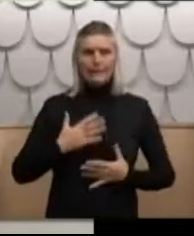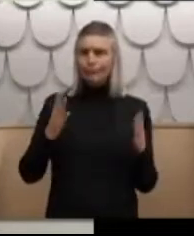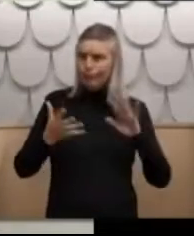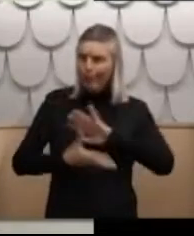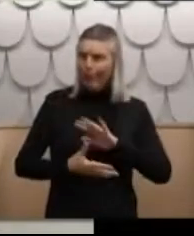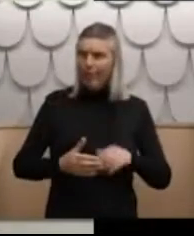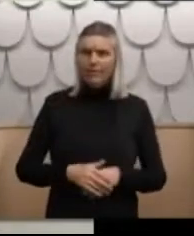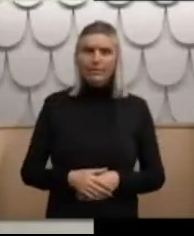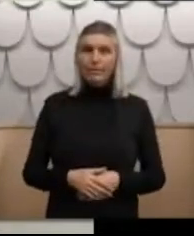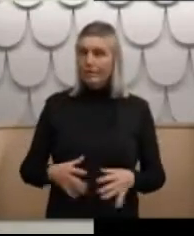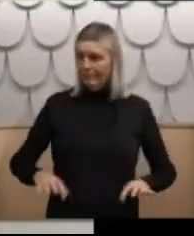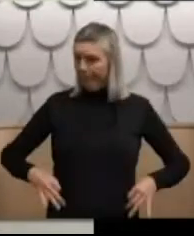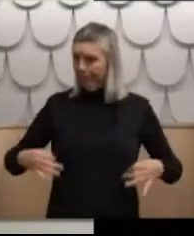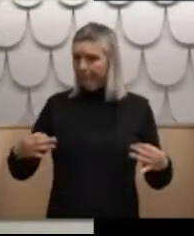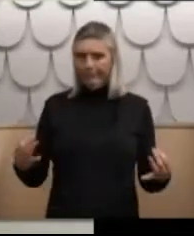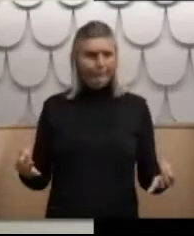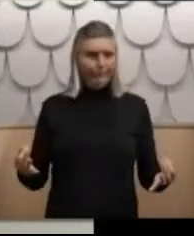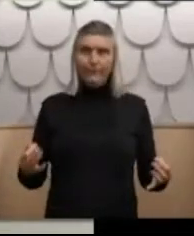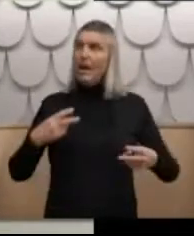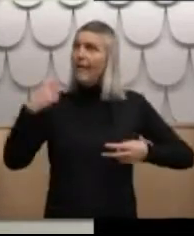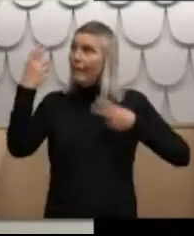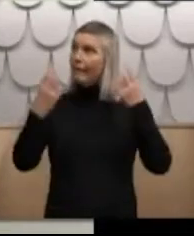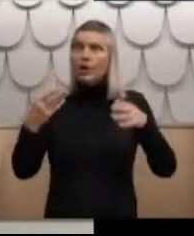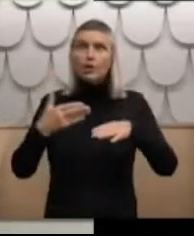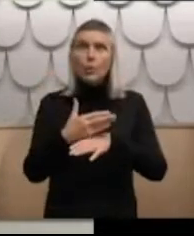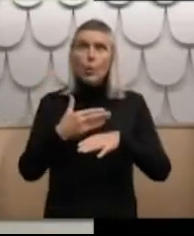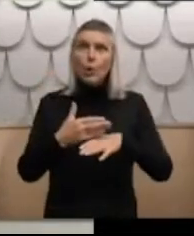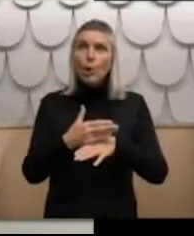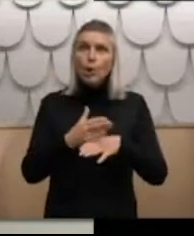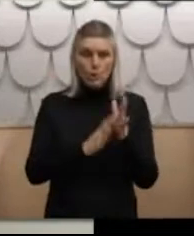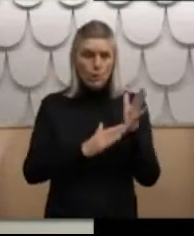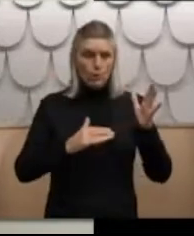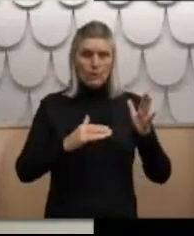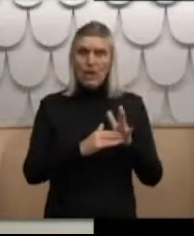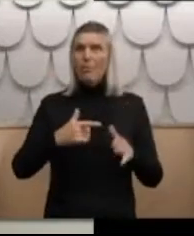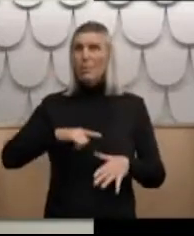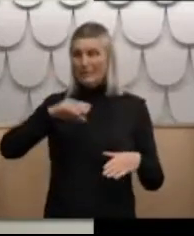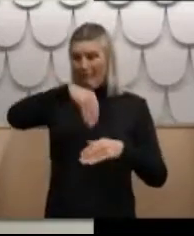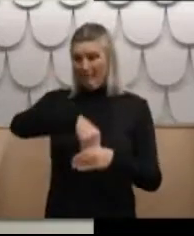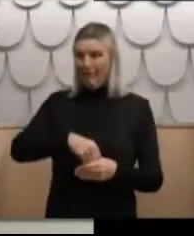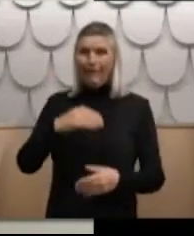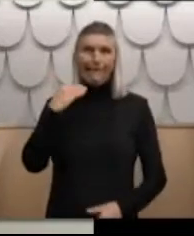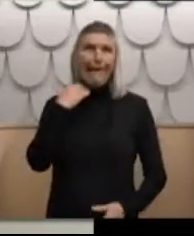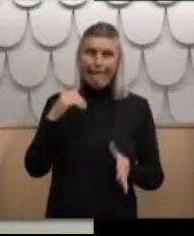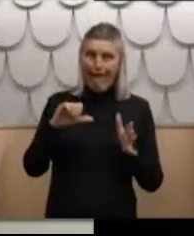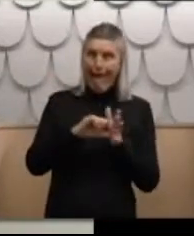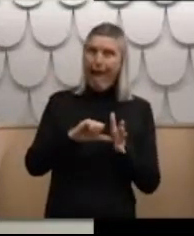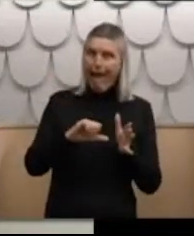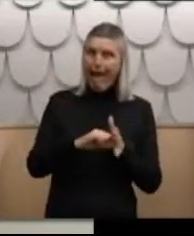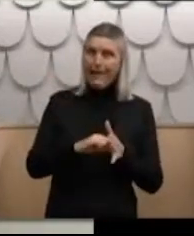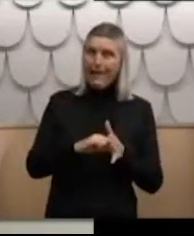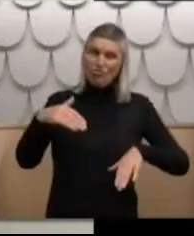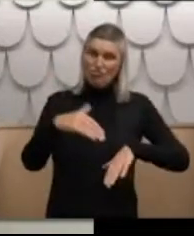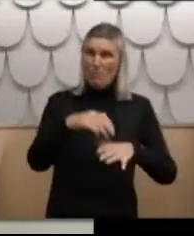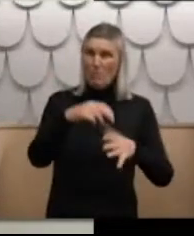I had no money and finding work in New Zealand because of my gang affiliations was hard. Having a criminal